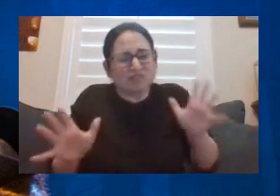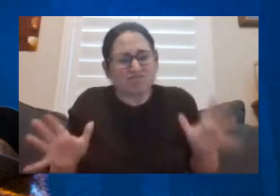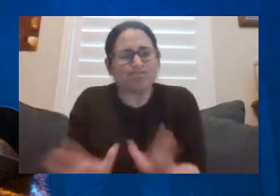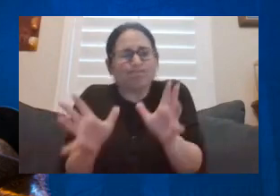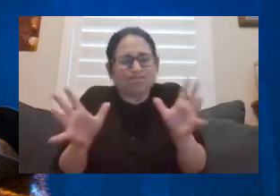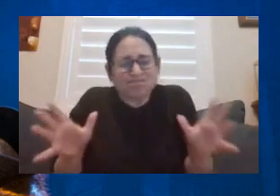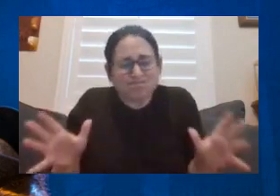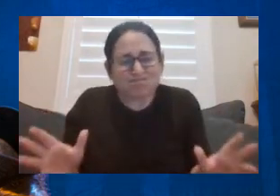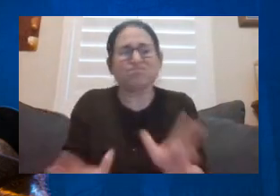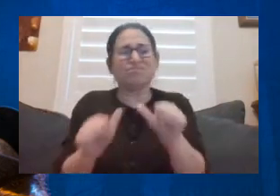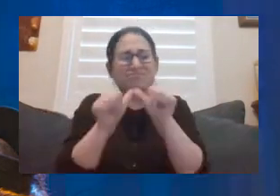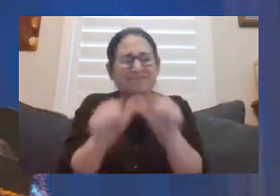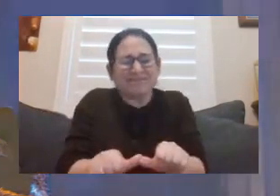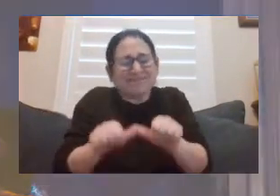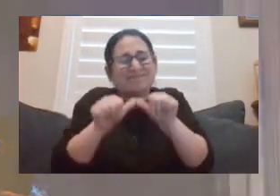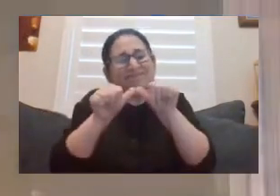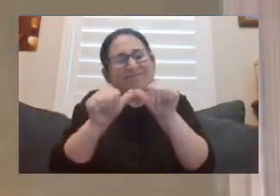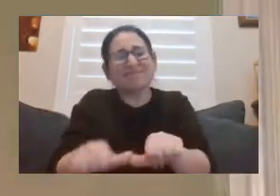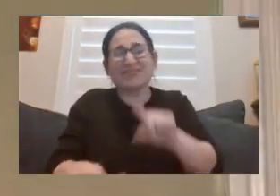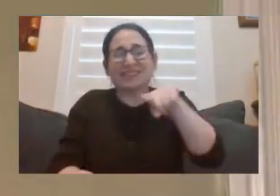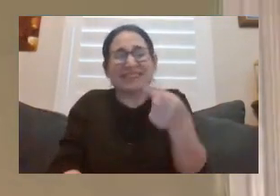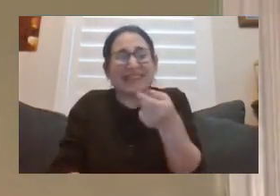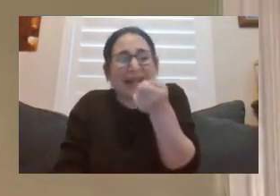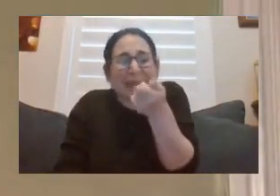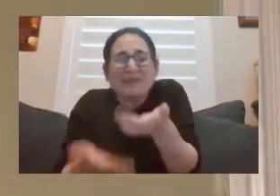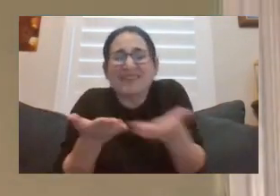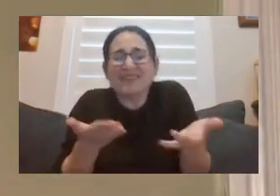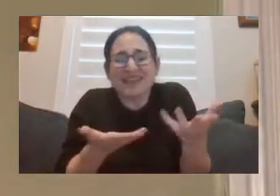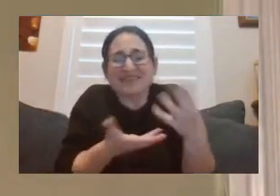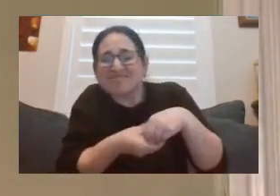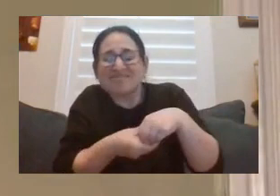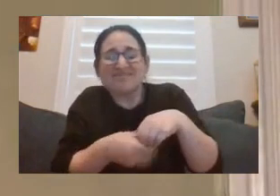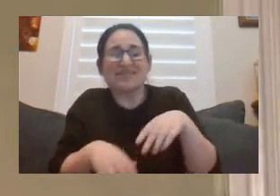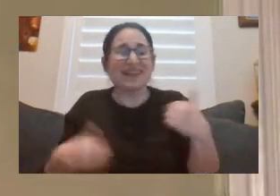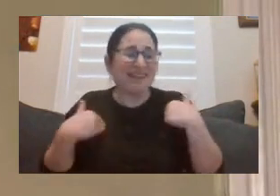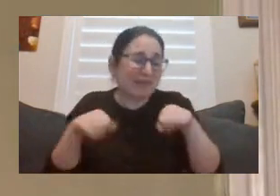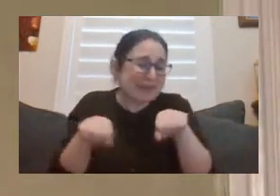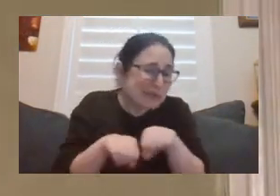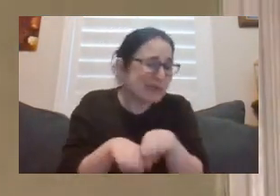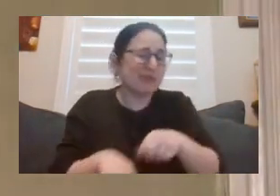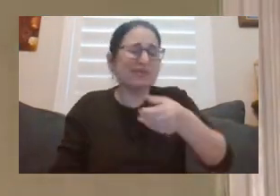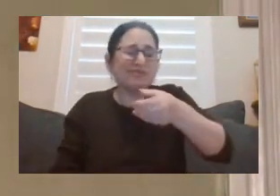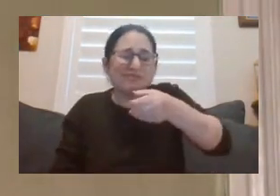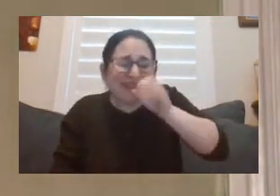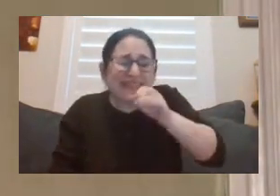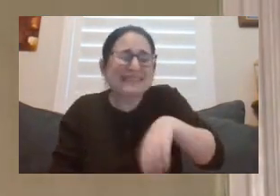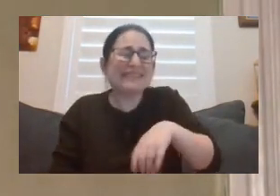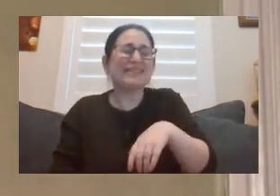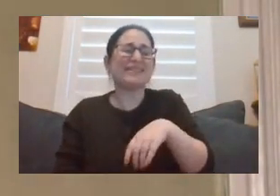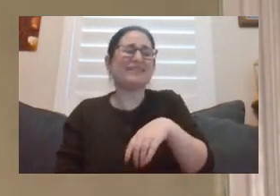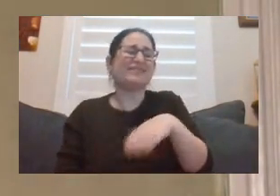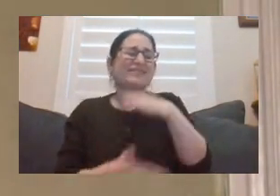step requires as they push themselves forward just a little bit further. Shoe buckles, canteens, wagon axles,